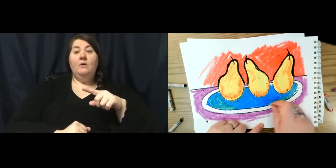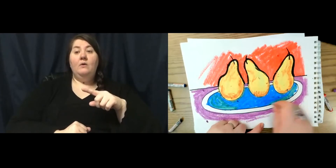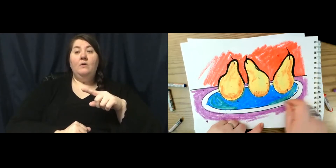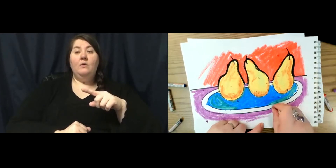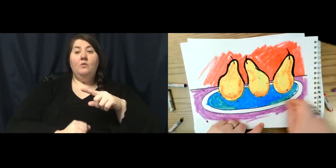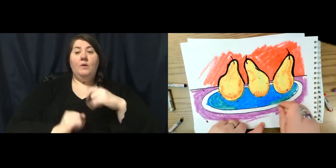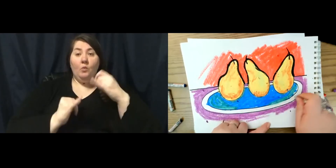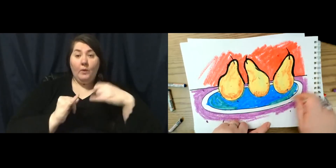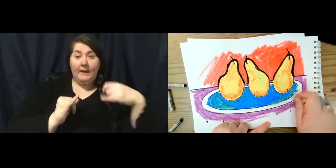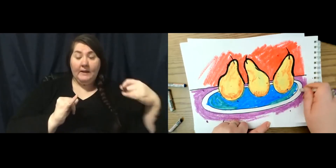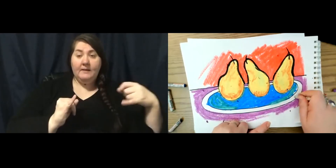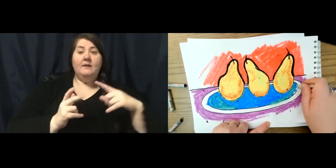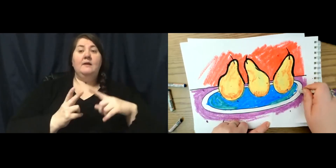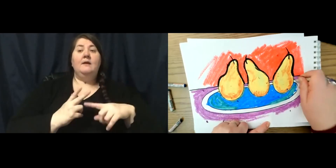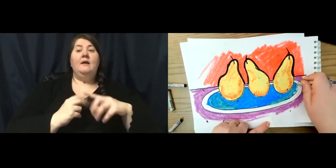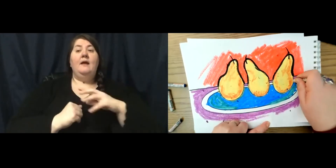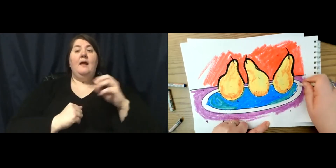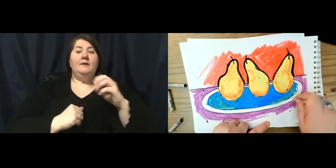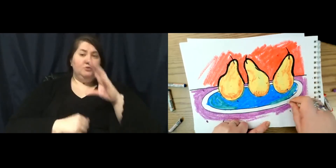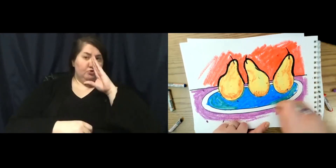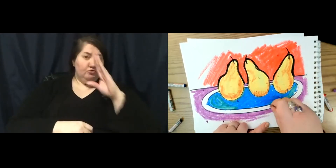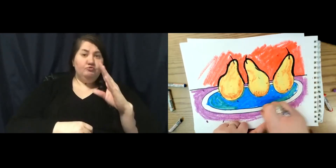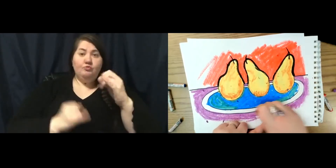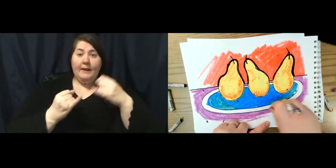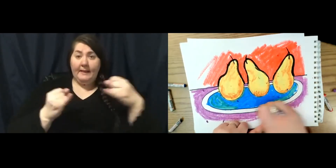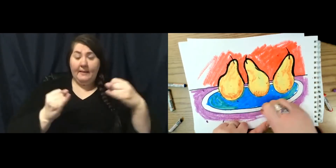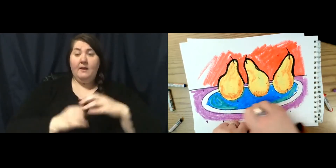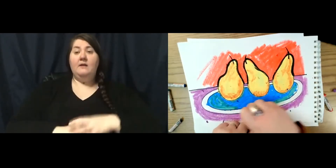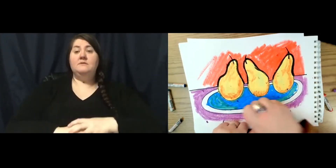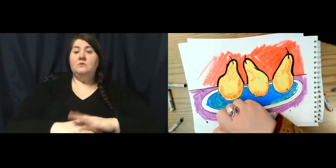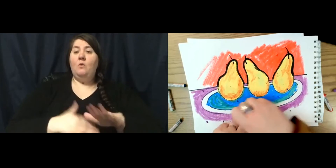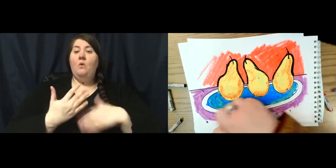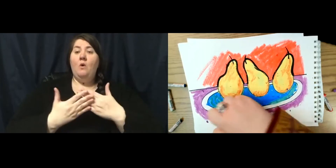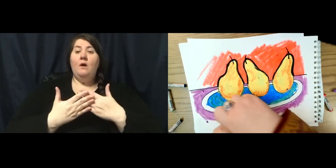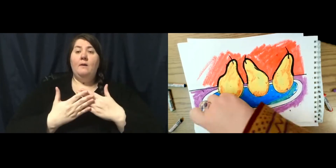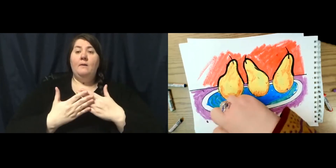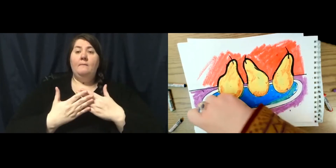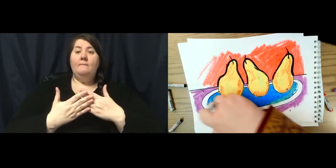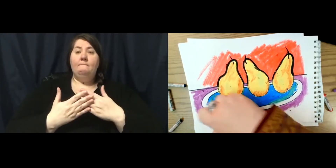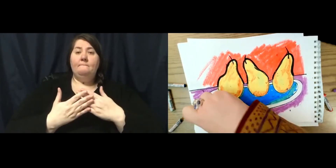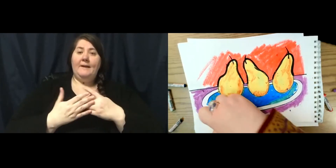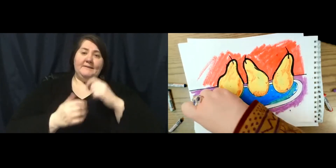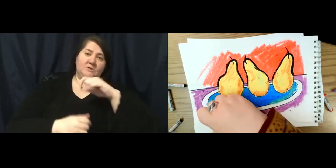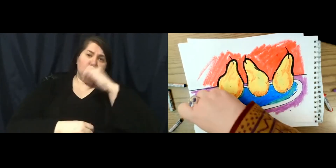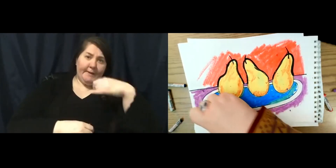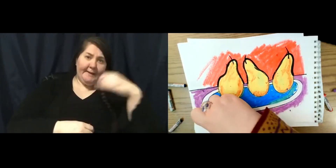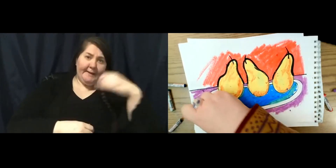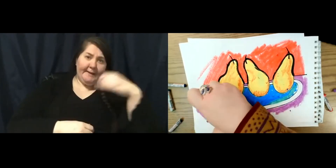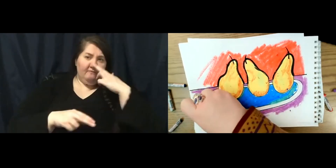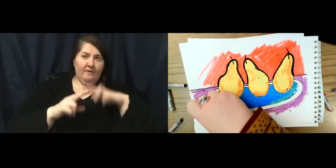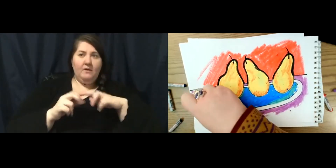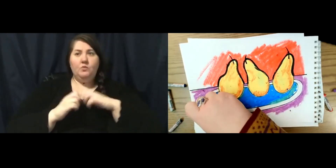lines and we used straight lines. So all of my squiggly fun people out there probably had fun drawing the